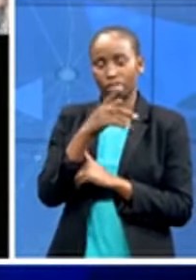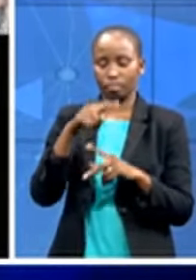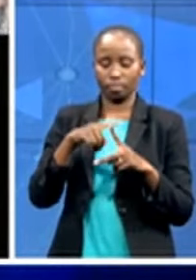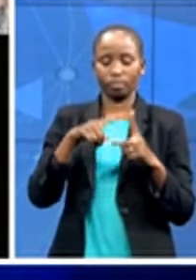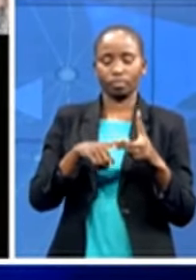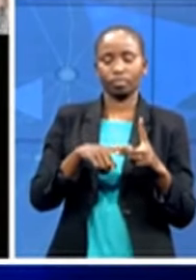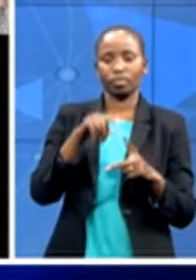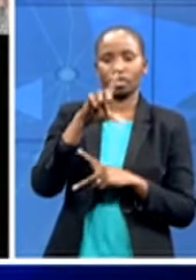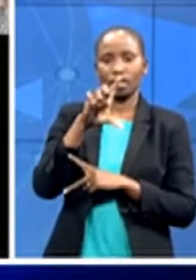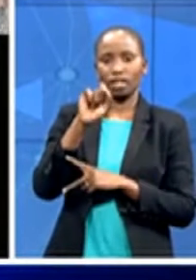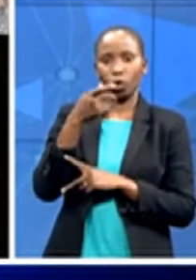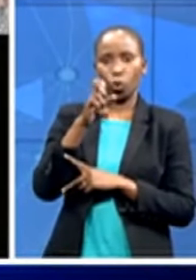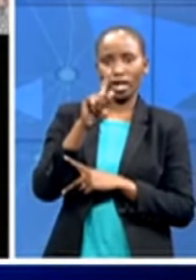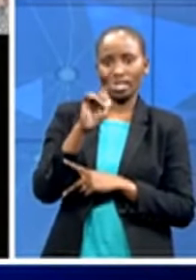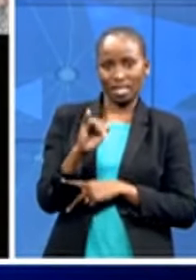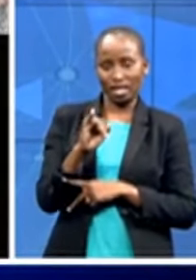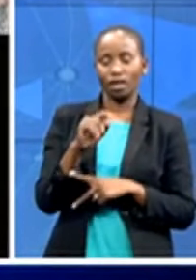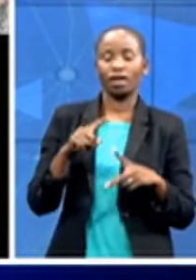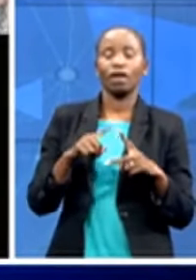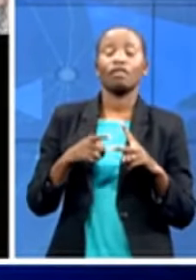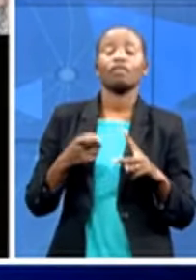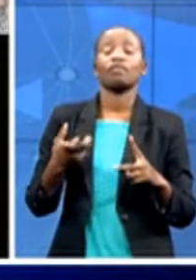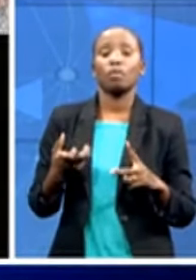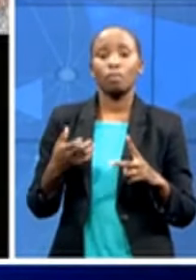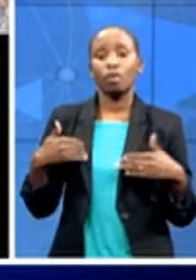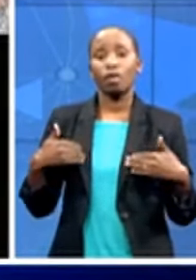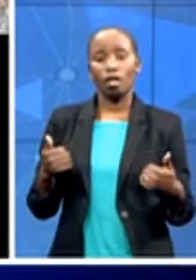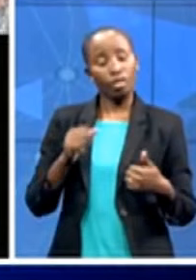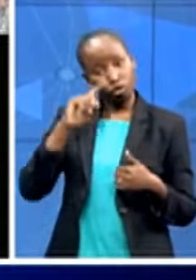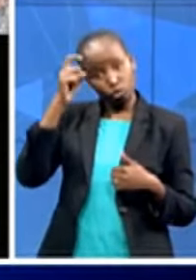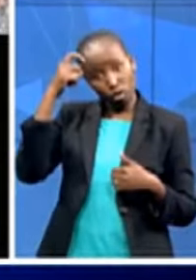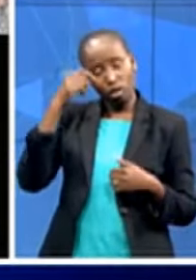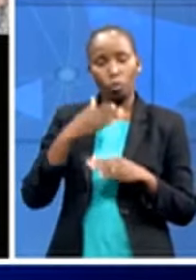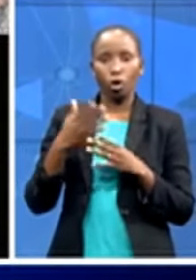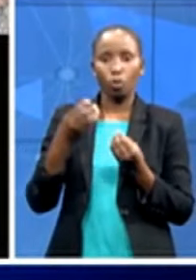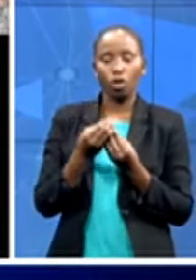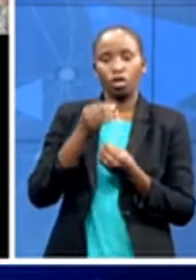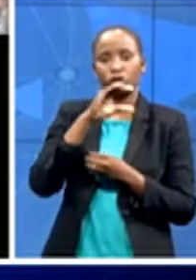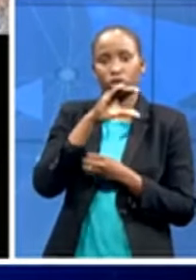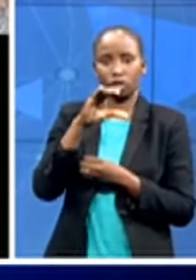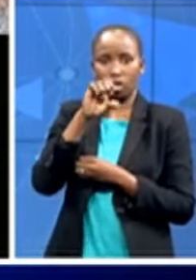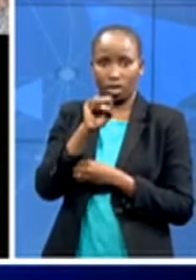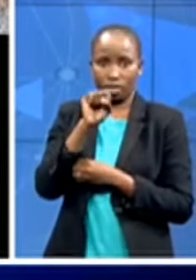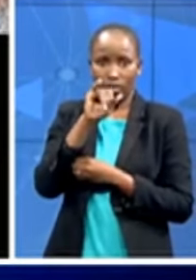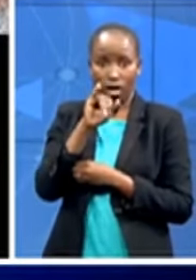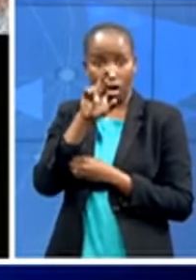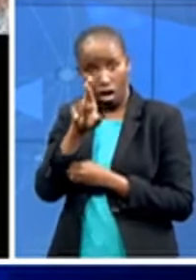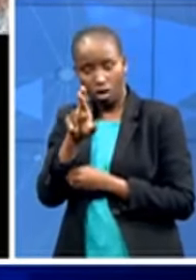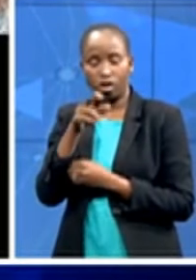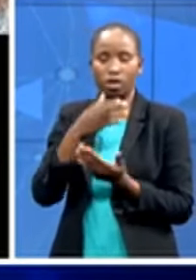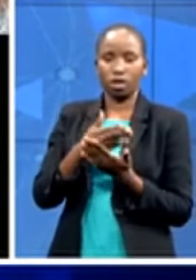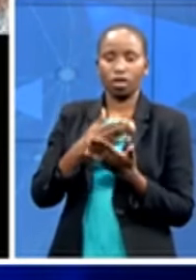health intelligence they worked with the csir to develop a locally produced ventilator and dr mpopoe is a